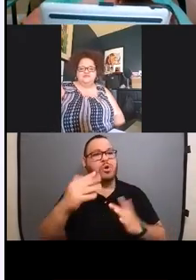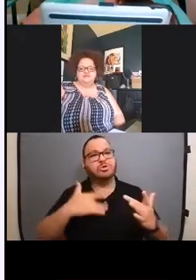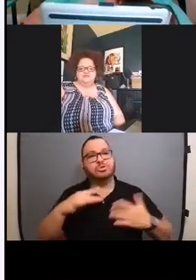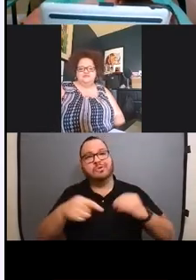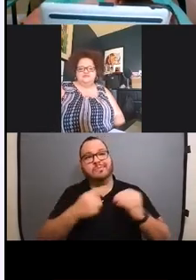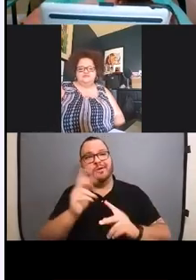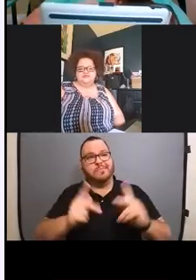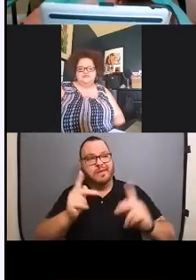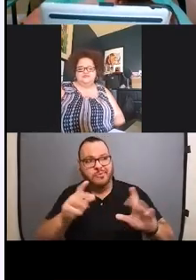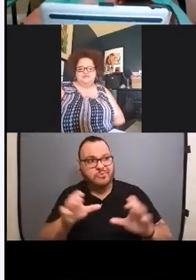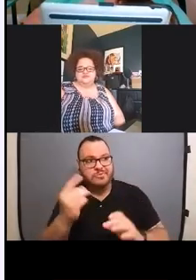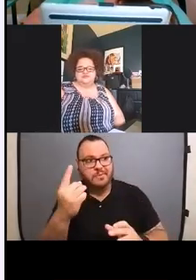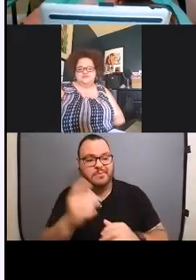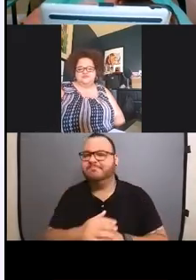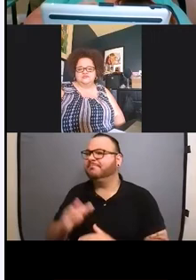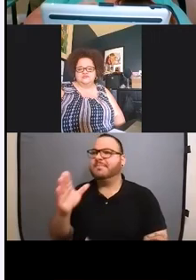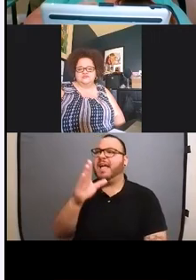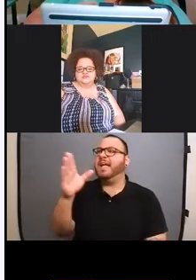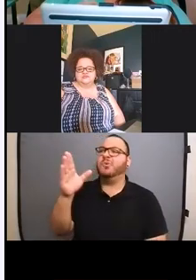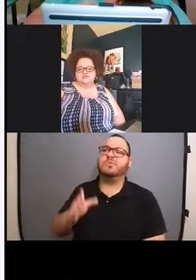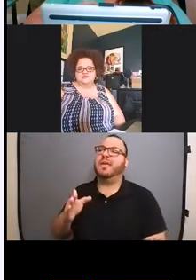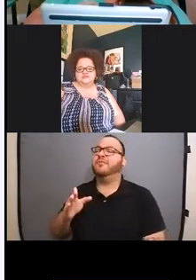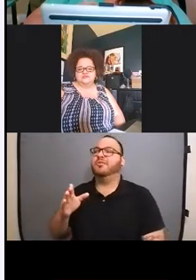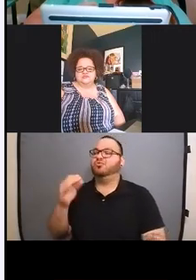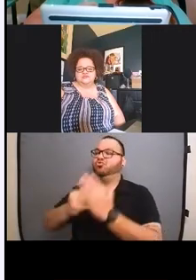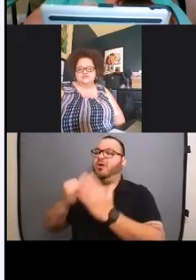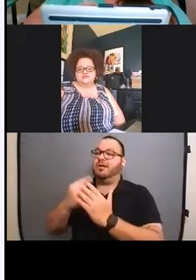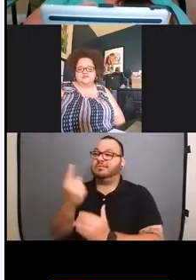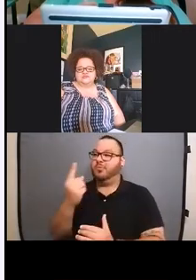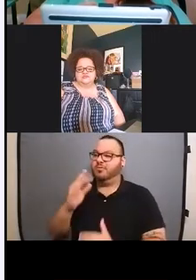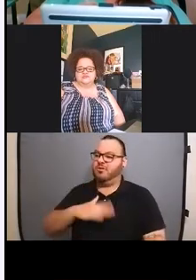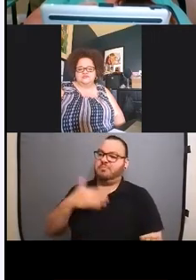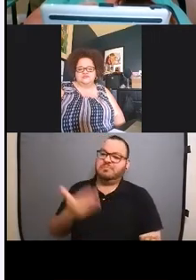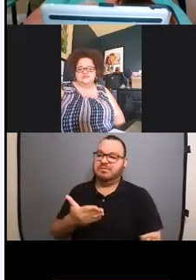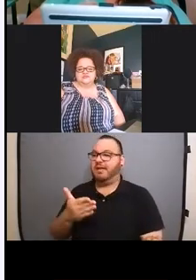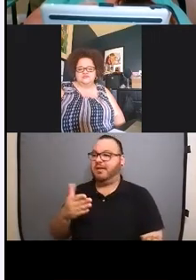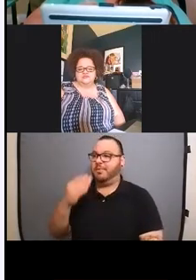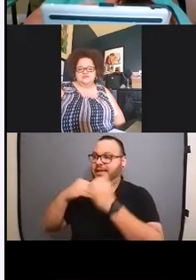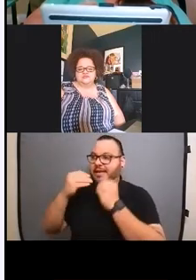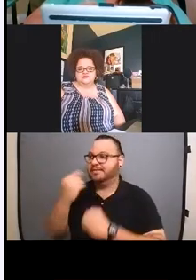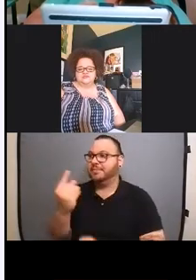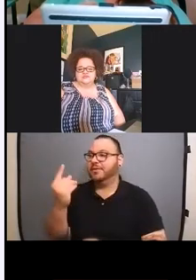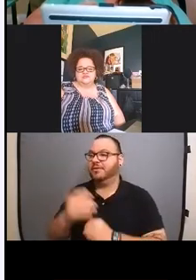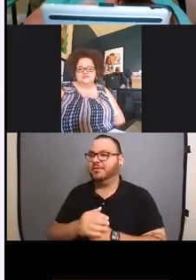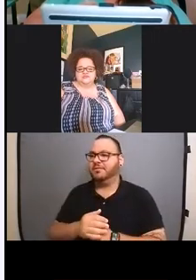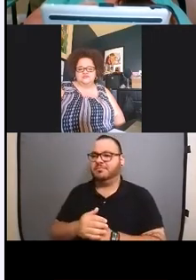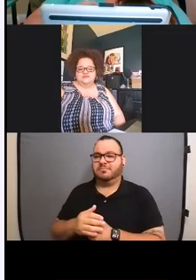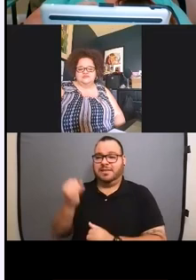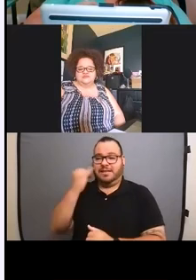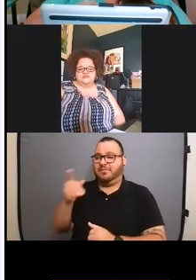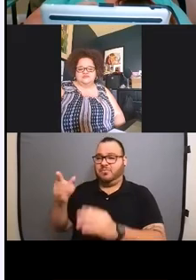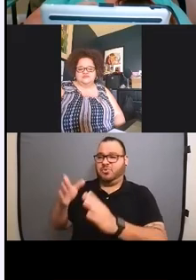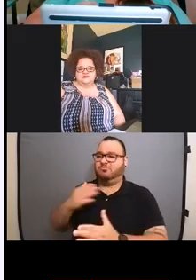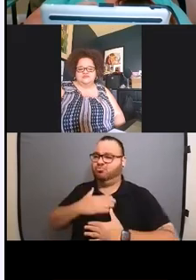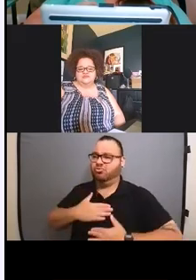will never draw anyone being upset about what they eat ever. They're going to enjoy it. It's part of life.